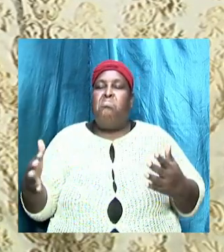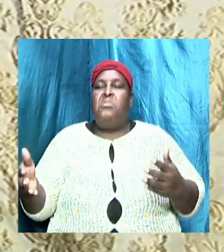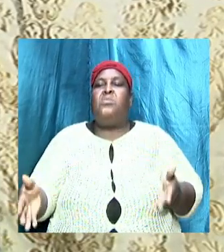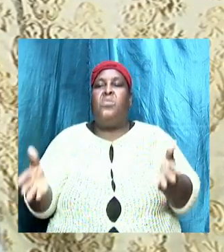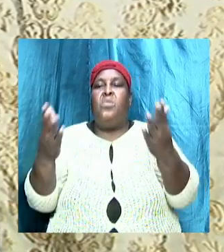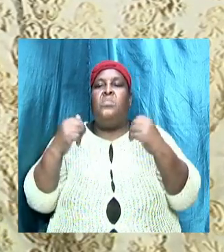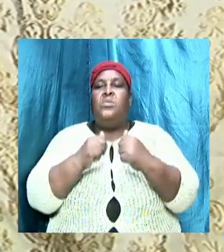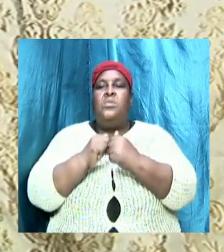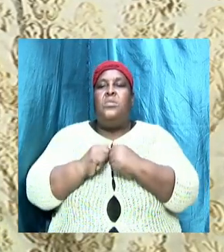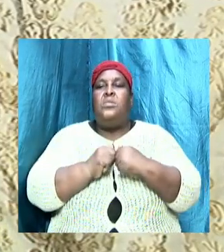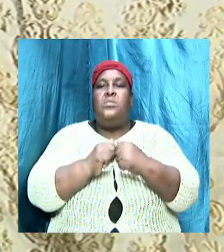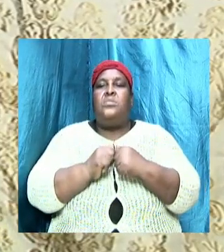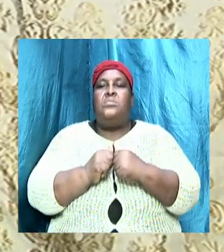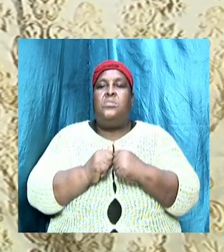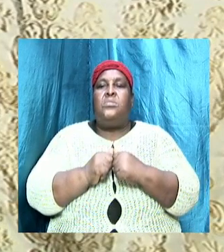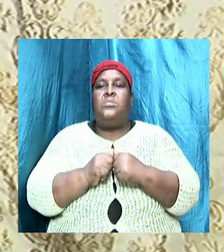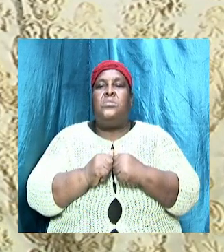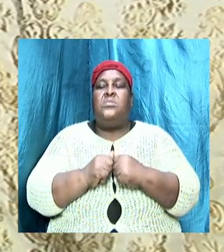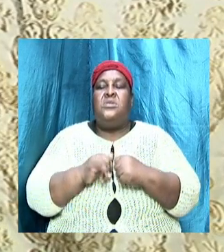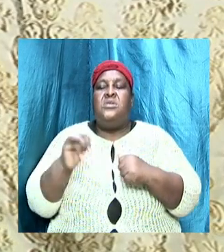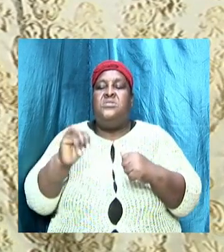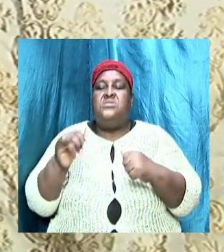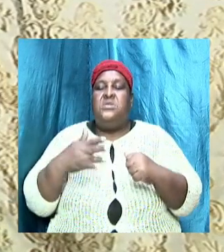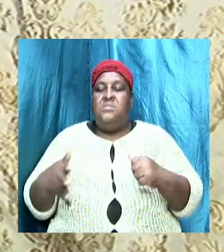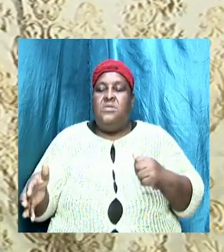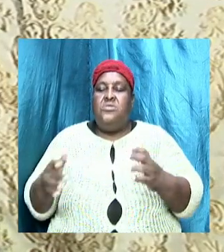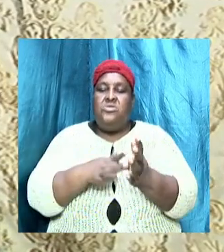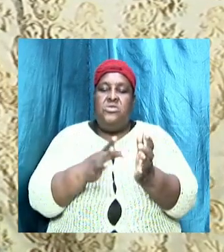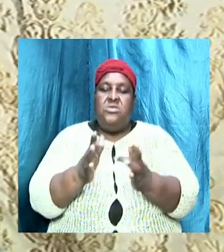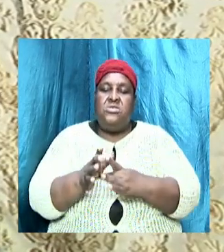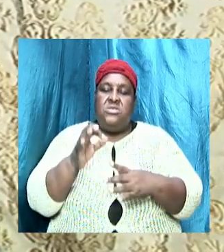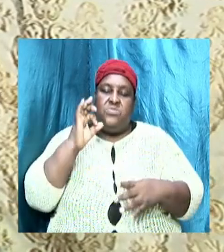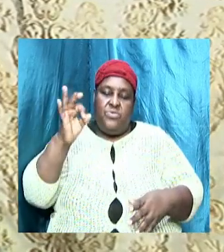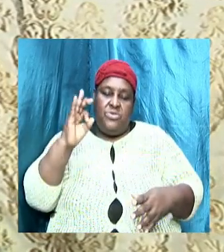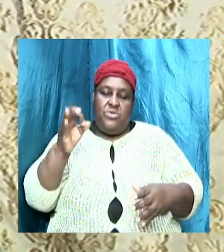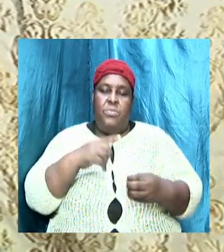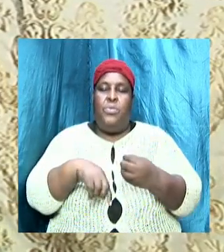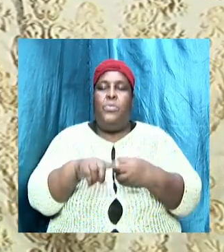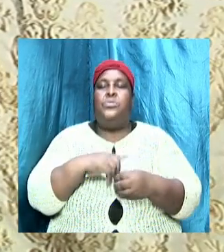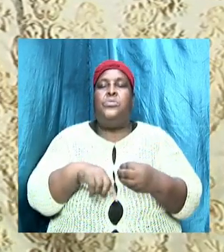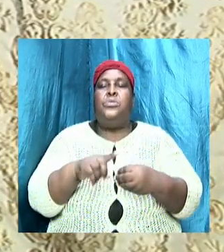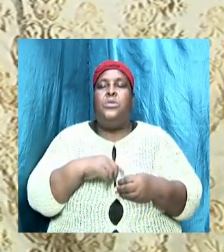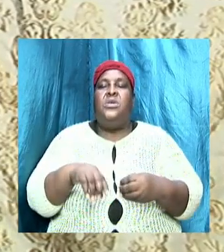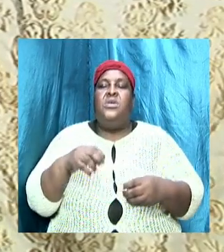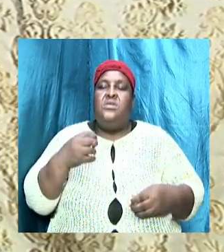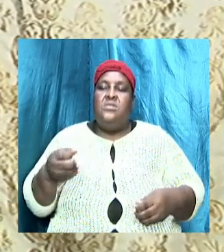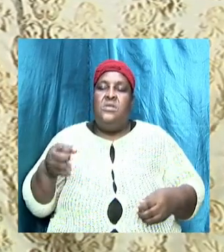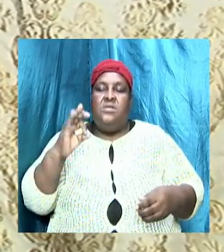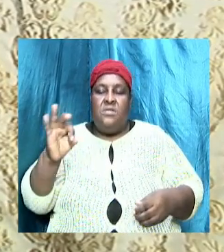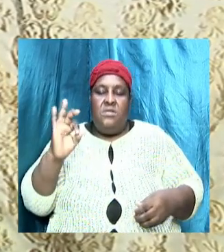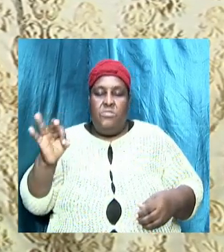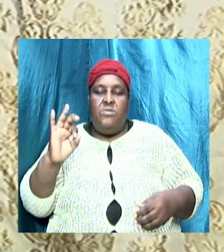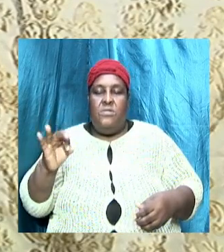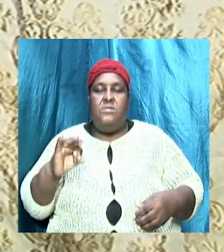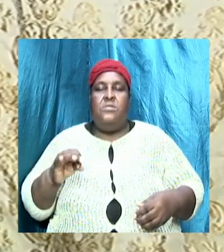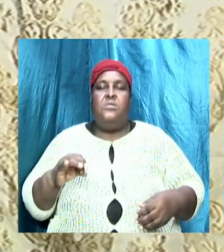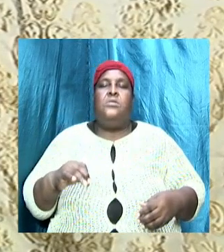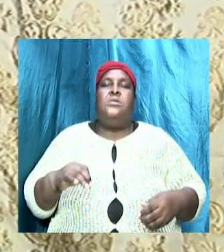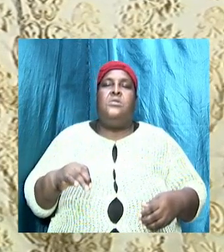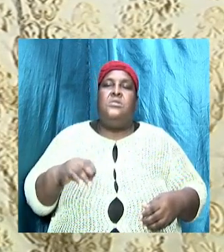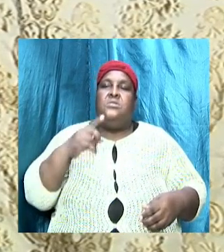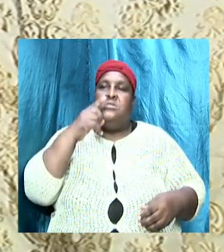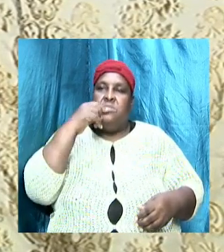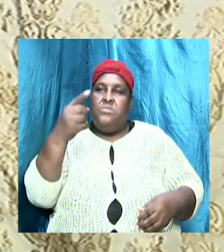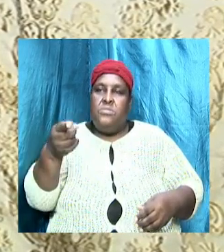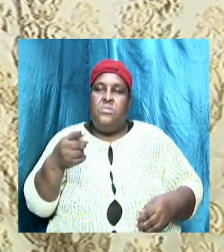these are the same things that Jesus preached about these are the things that the prophets spoke about these are the